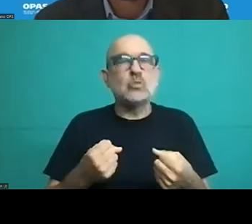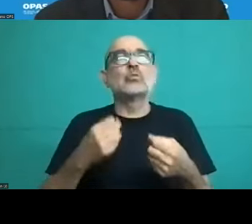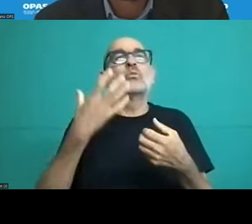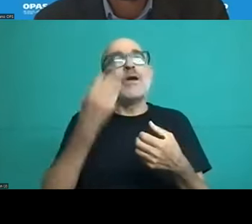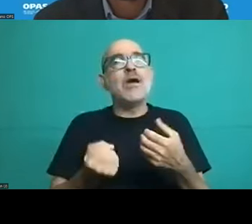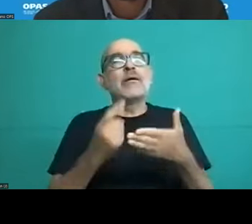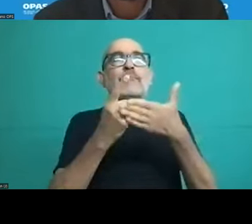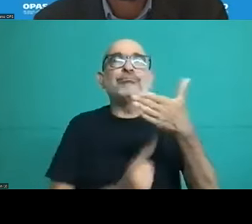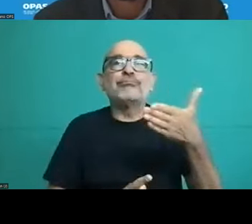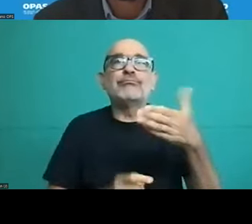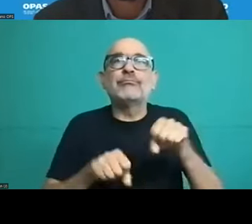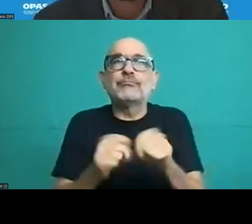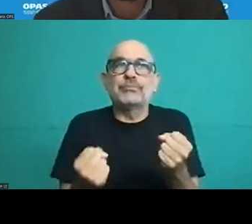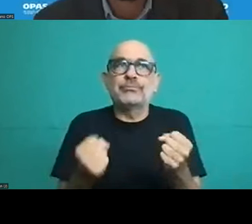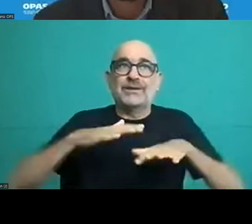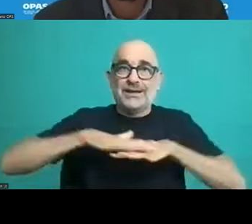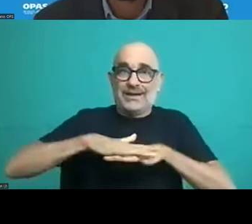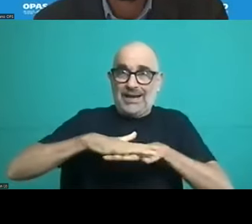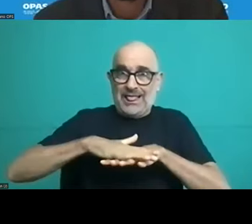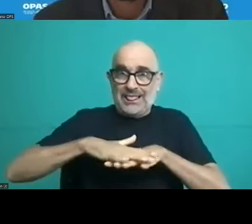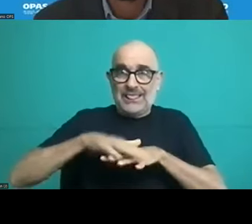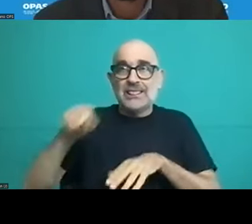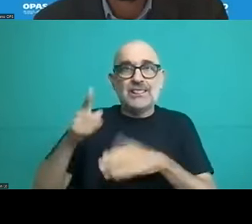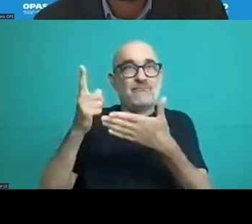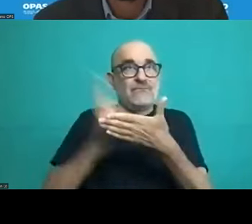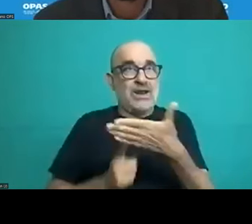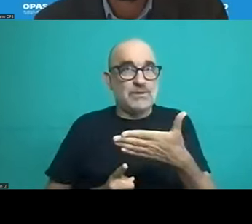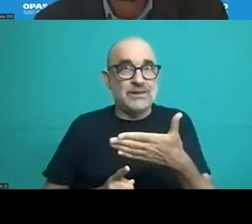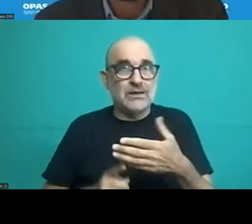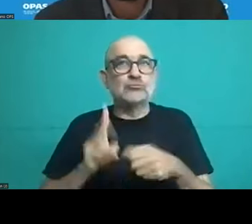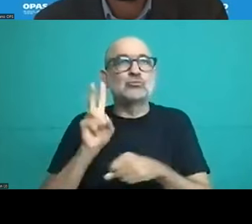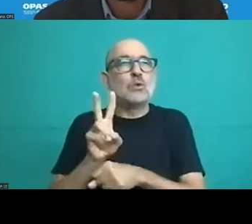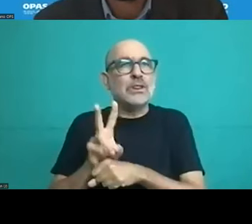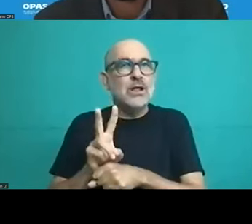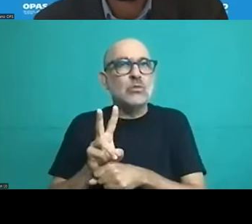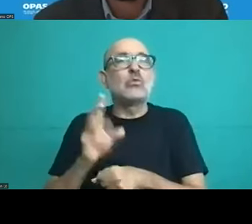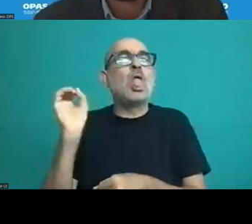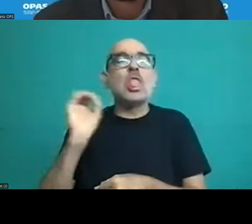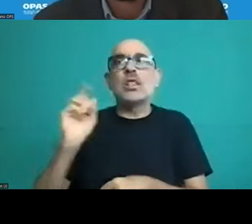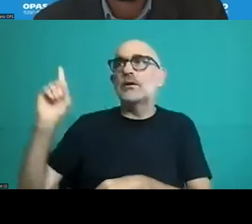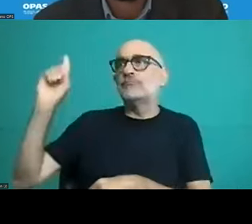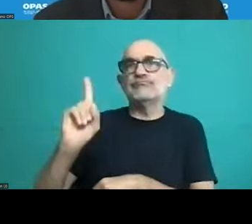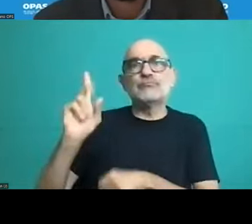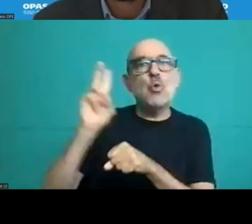coordinator for this private health care and this is very important for this sector